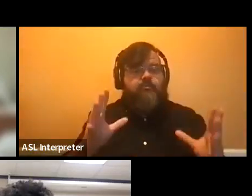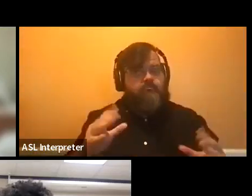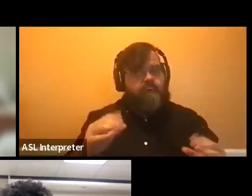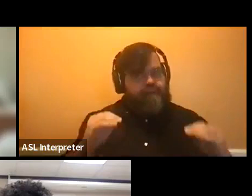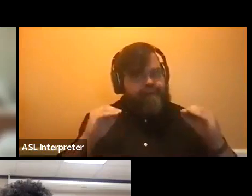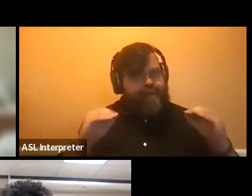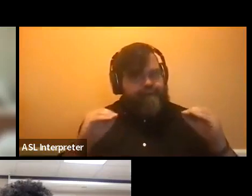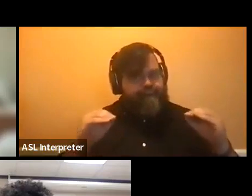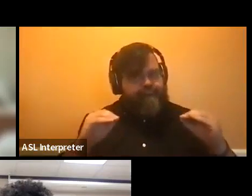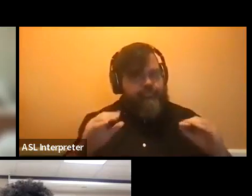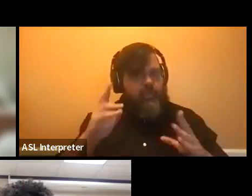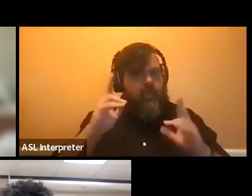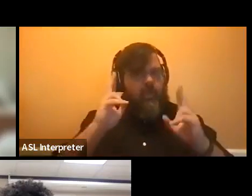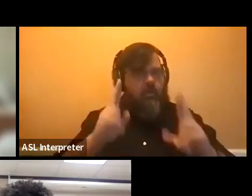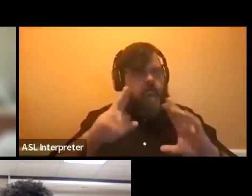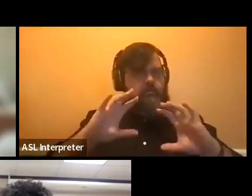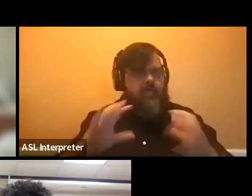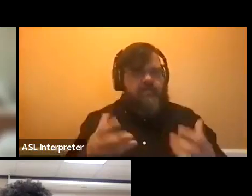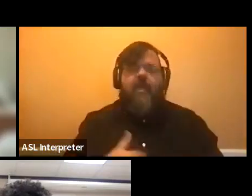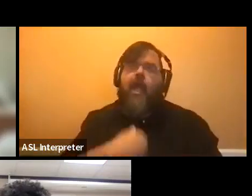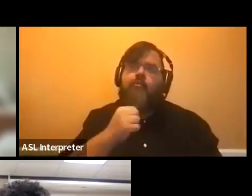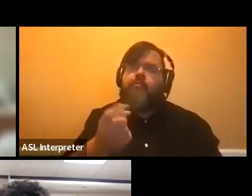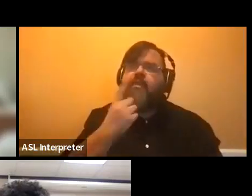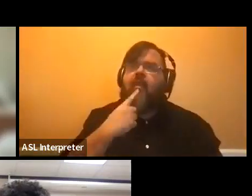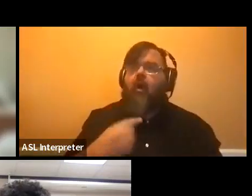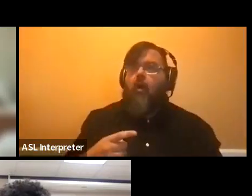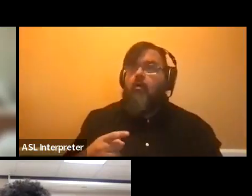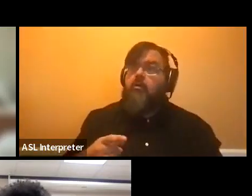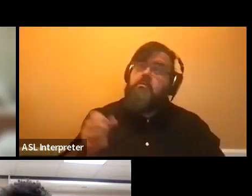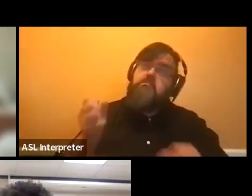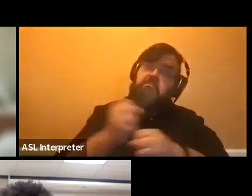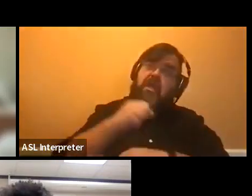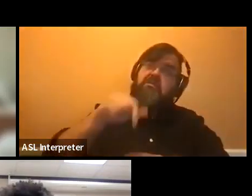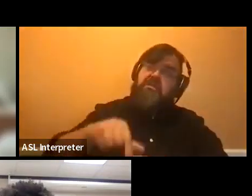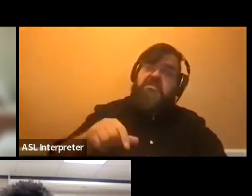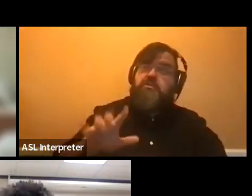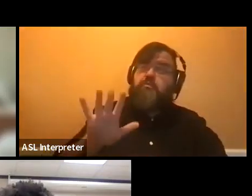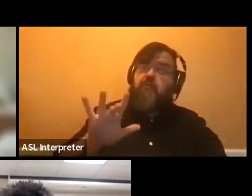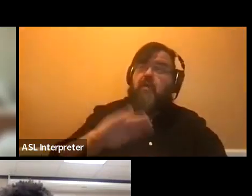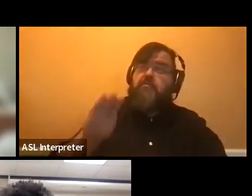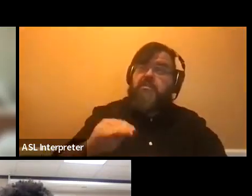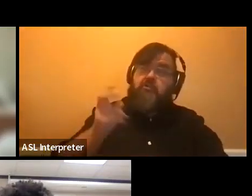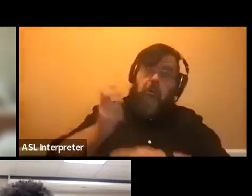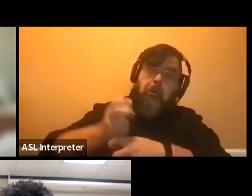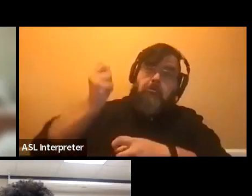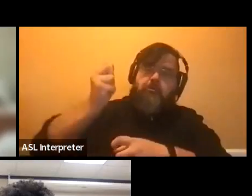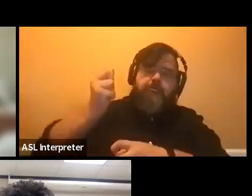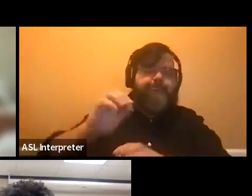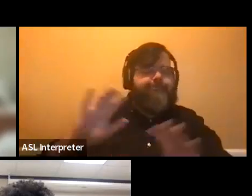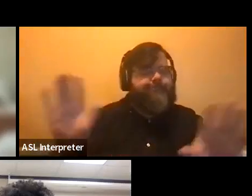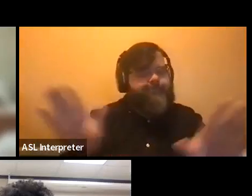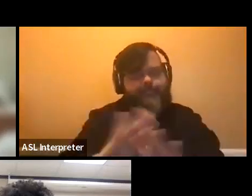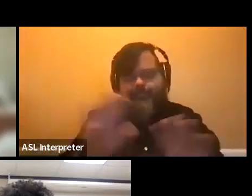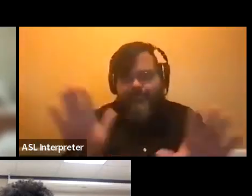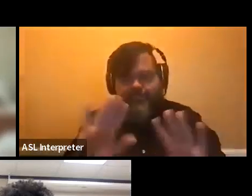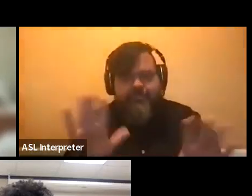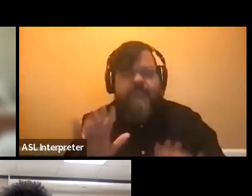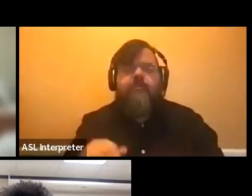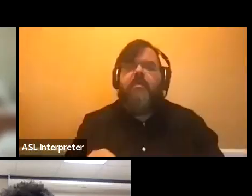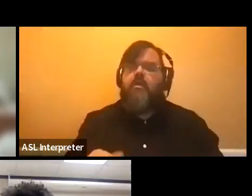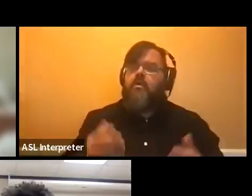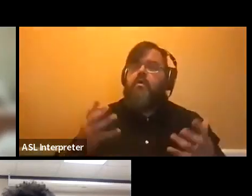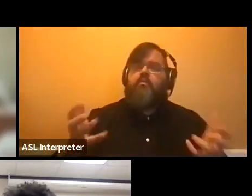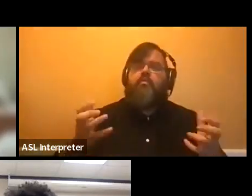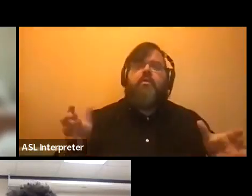I don't say, make this twice as hard or make this 25% harder. I say, we figure out ways to engage students